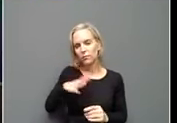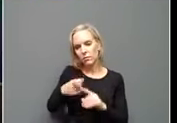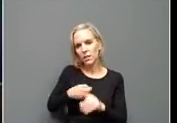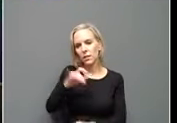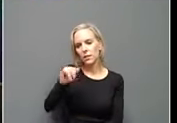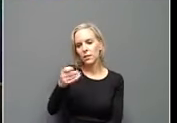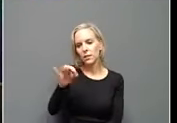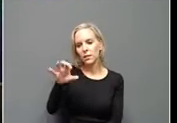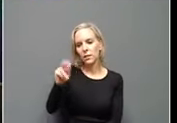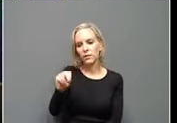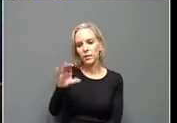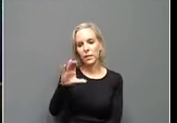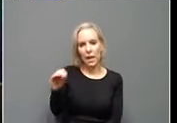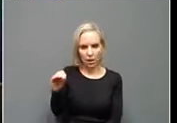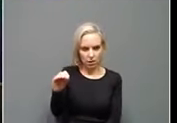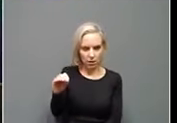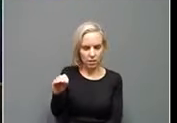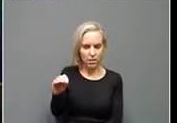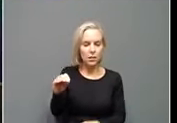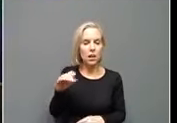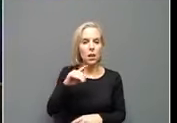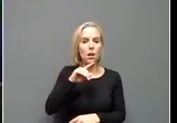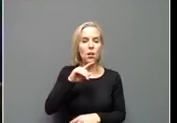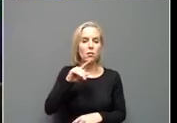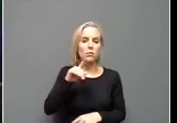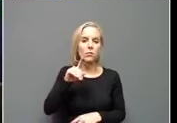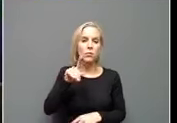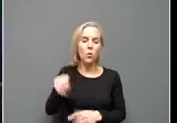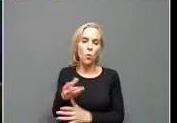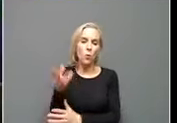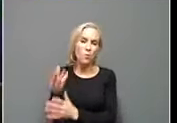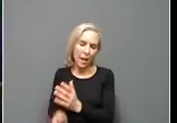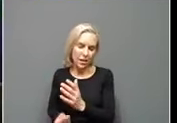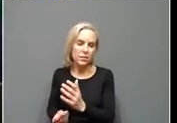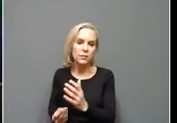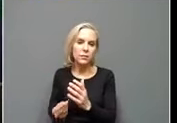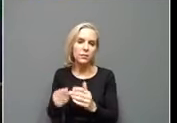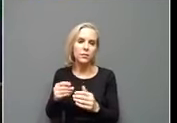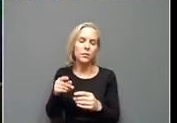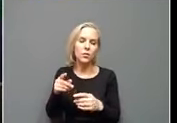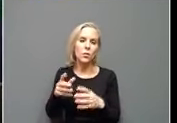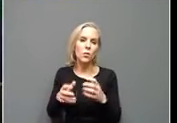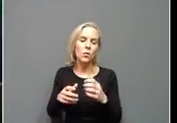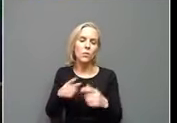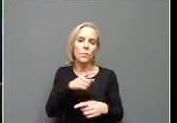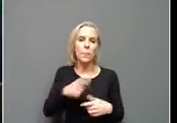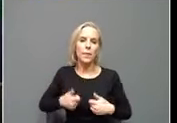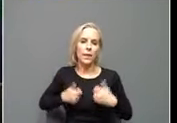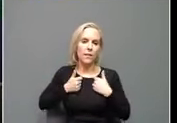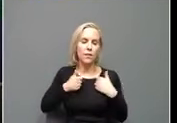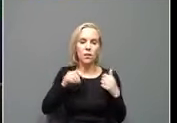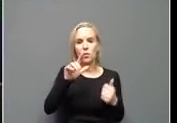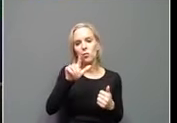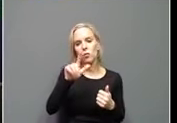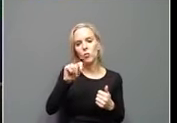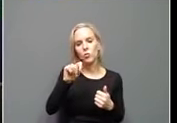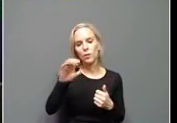County. A number of these today are in long-term care. Two are historic.